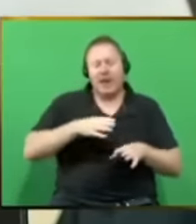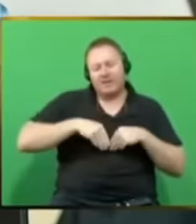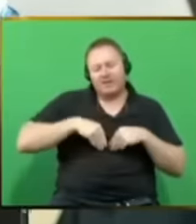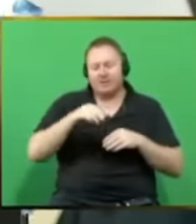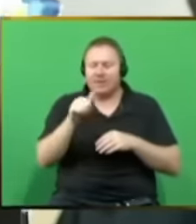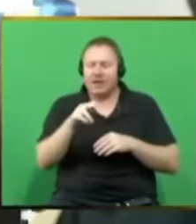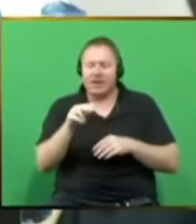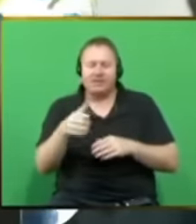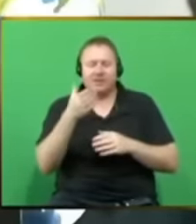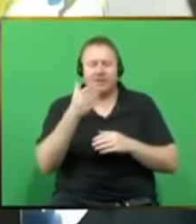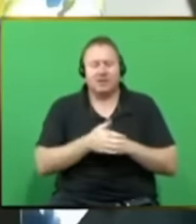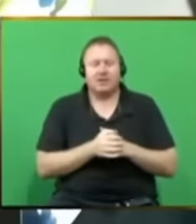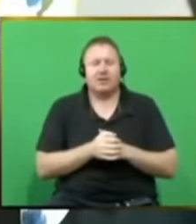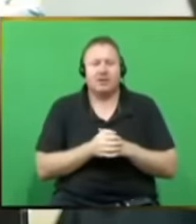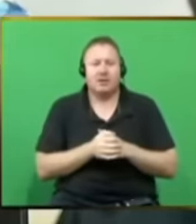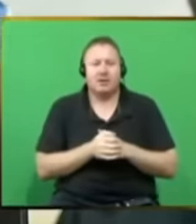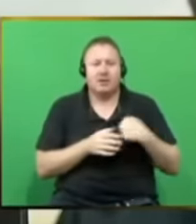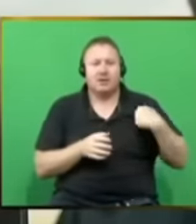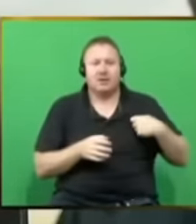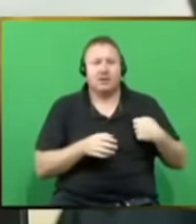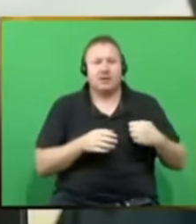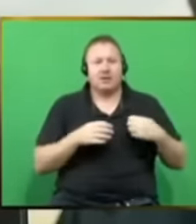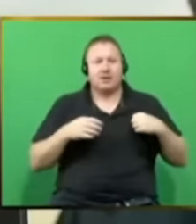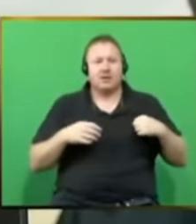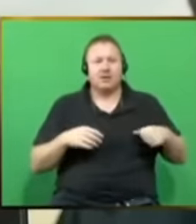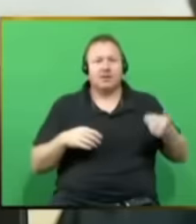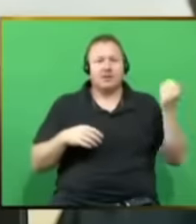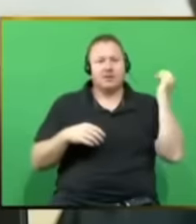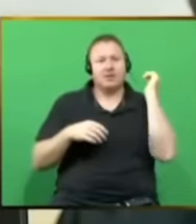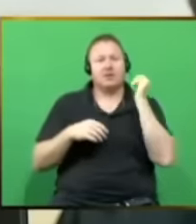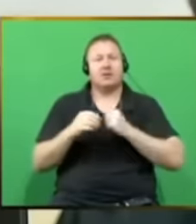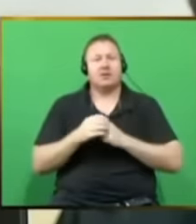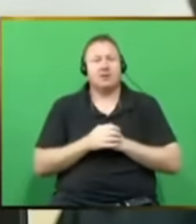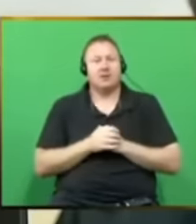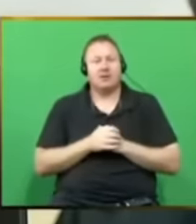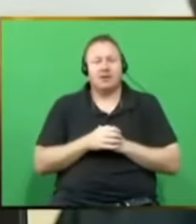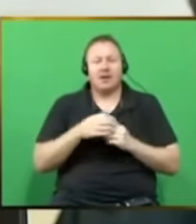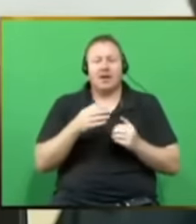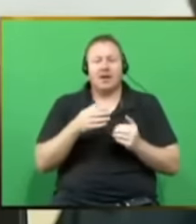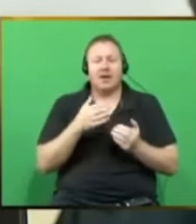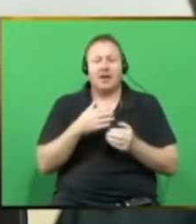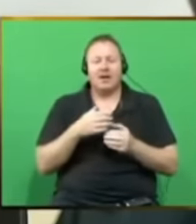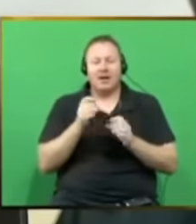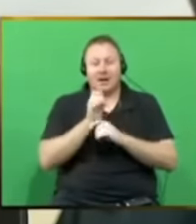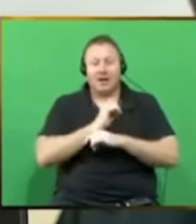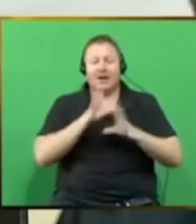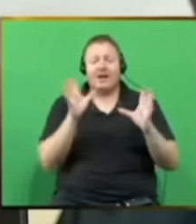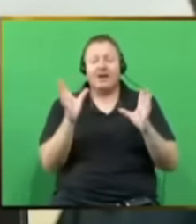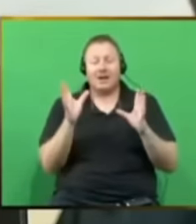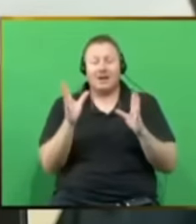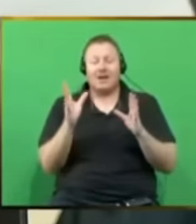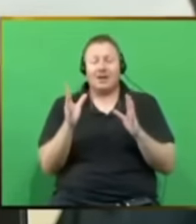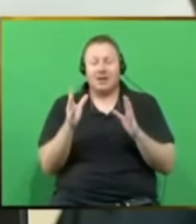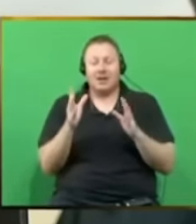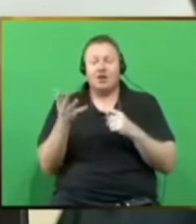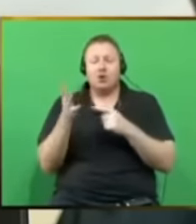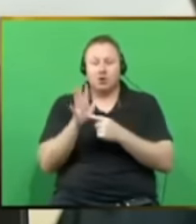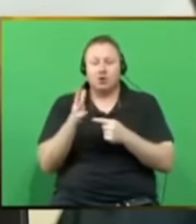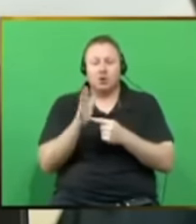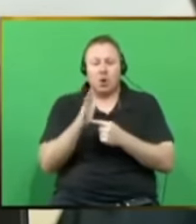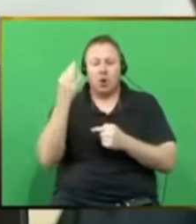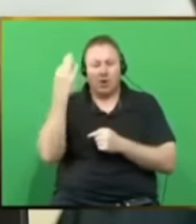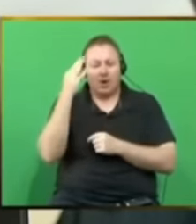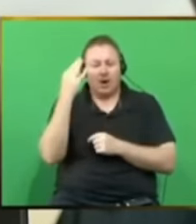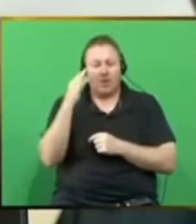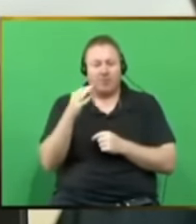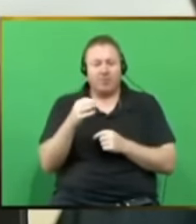clear from the President's reluctance to recount the key tangible deliverables of the past term is that these are